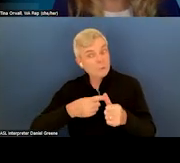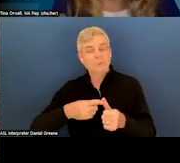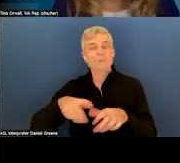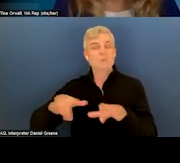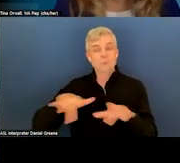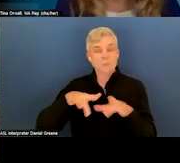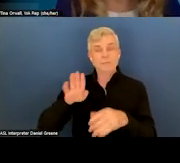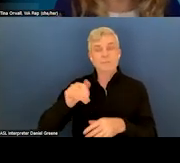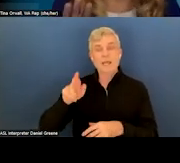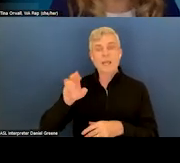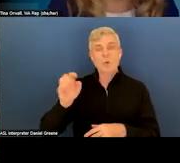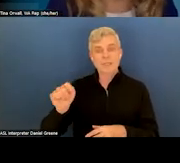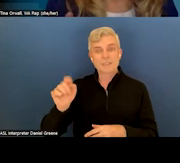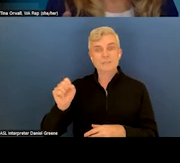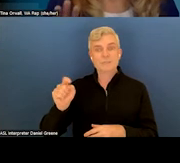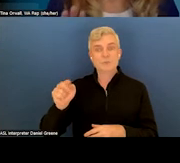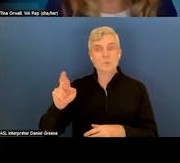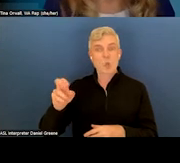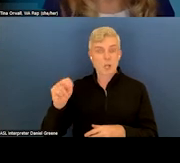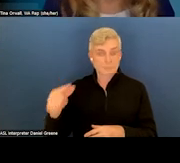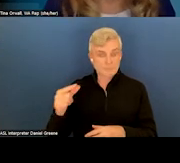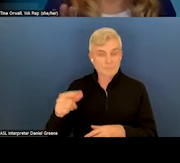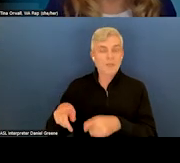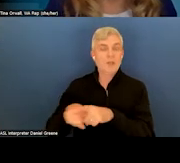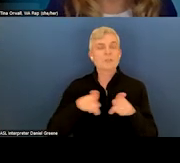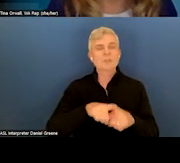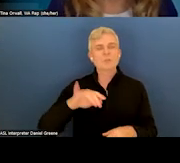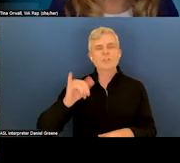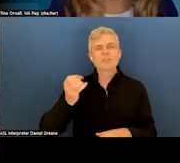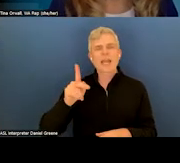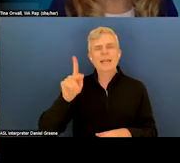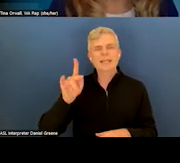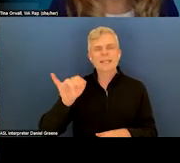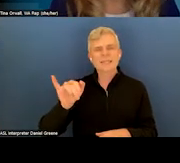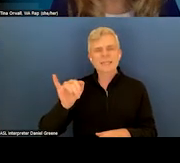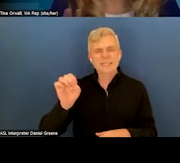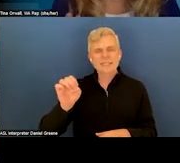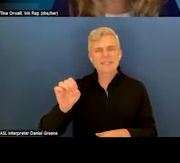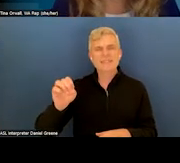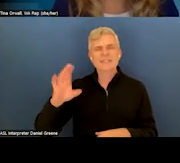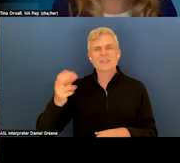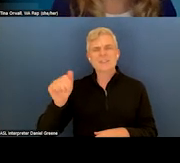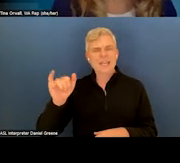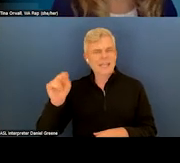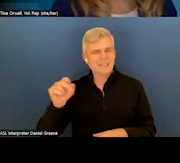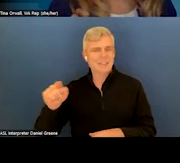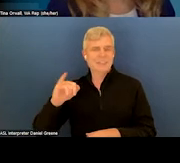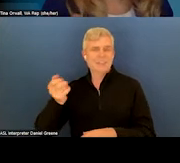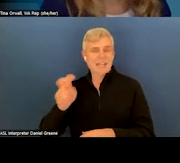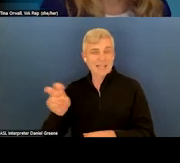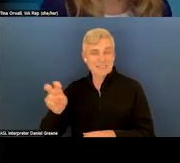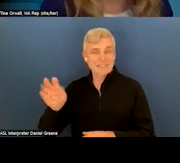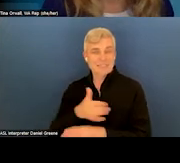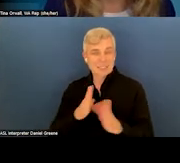It was also sang by Jackie Chain. And a lot of people say, you know, she was a jazz singer in the 50s, and she was the first